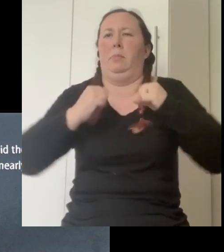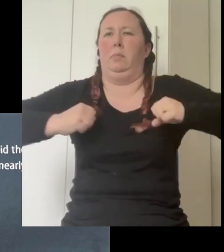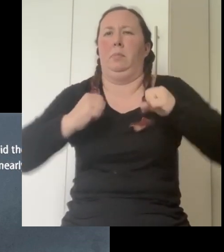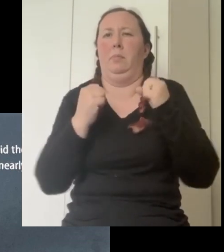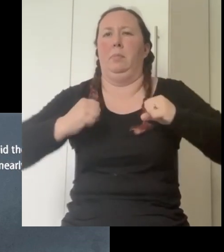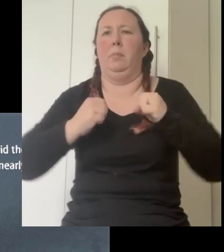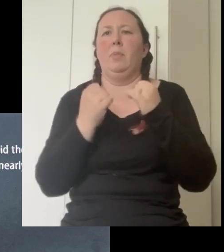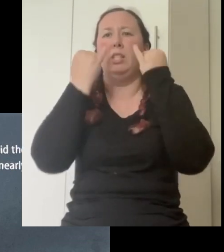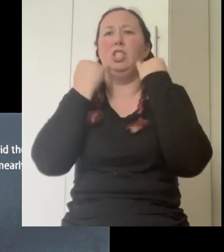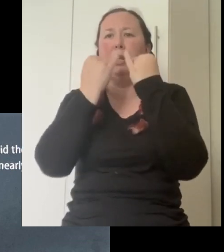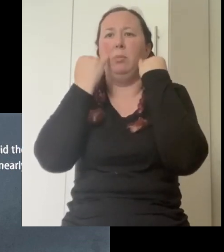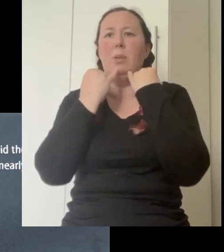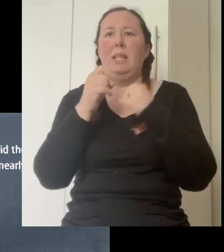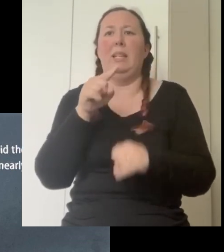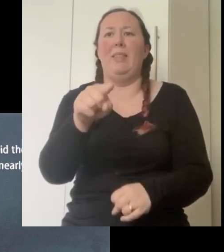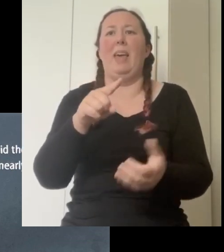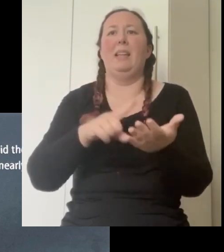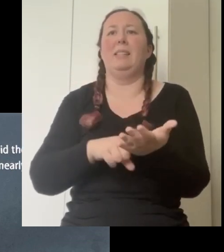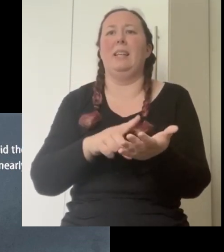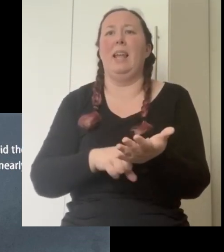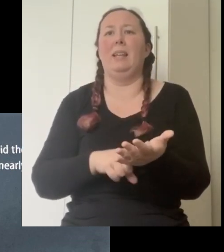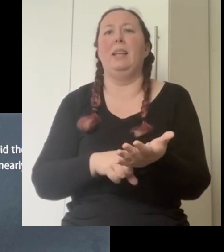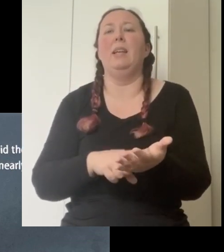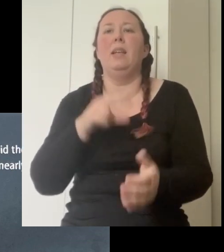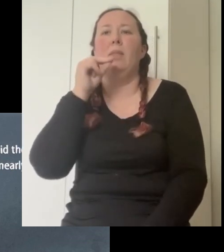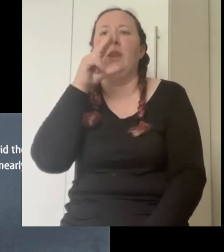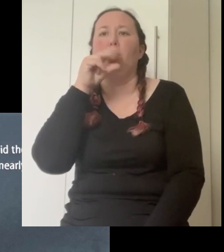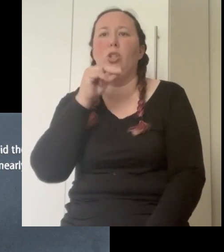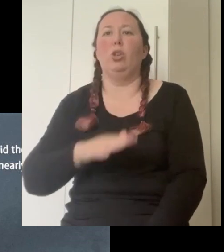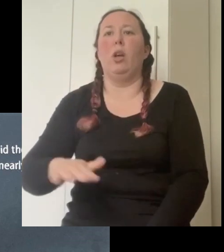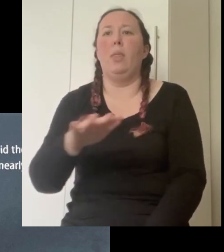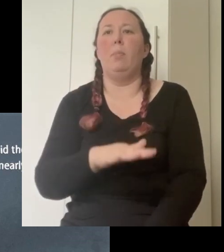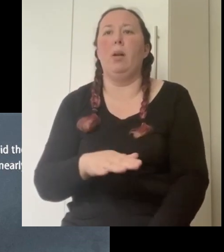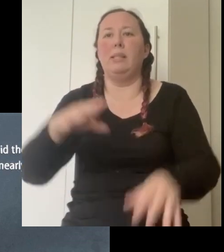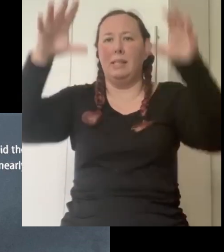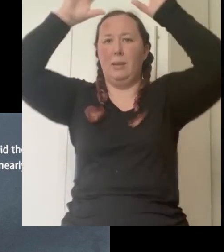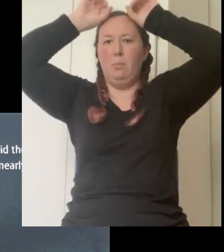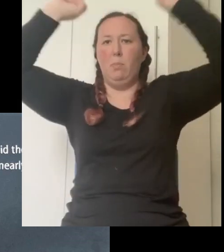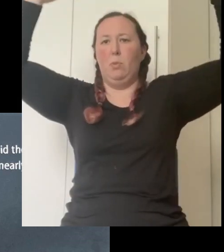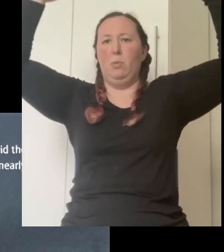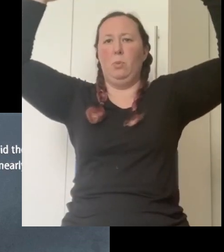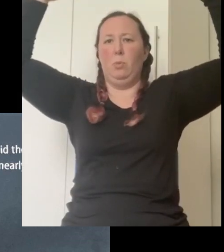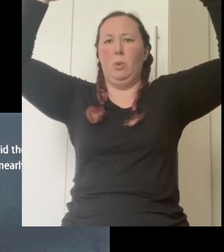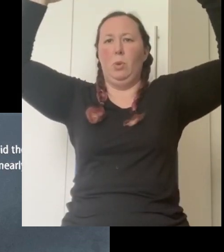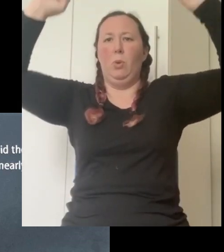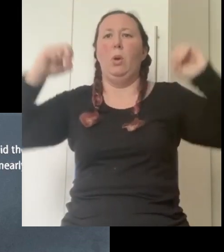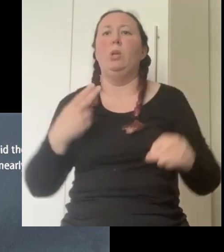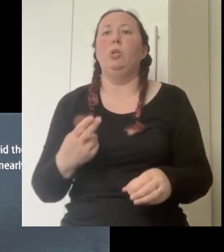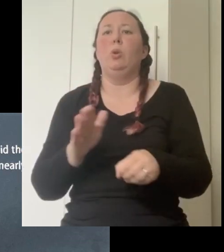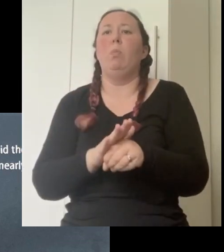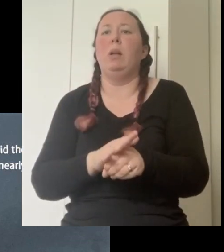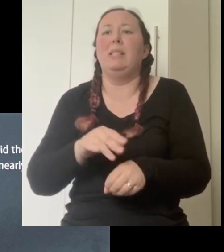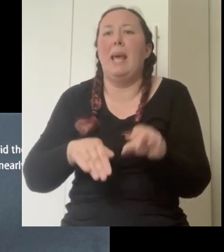fat red hen the sheep were nearly there said len then the duck on the pond said moo moo moo